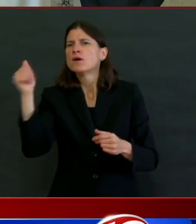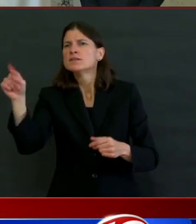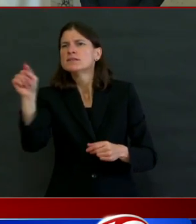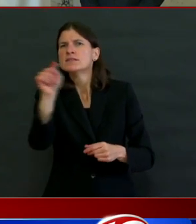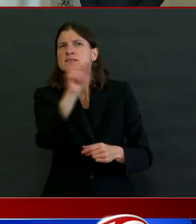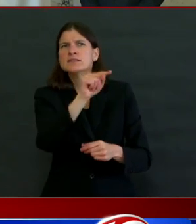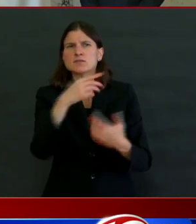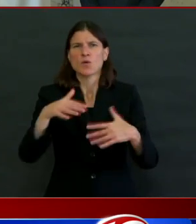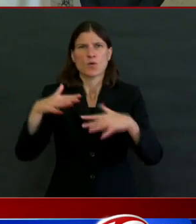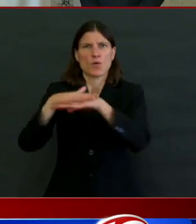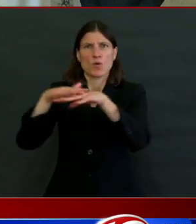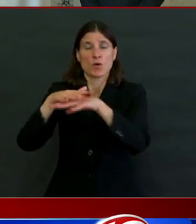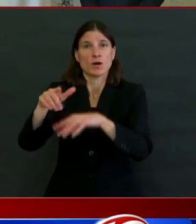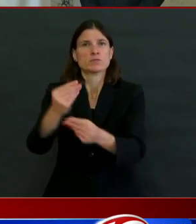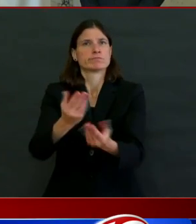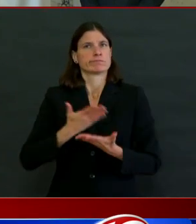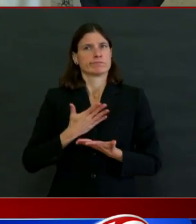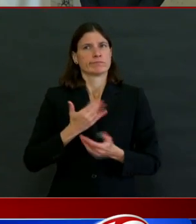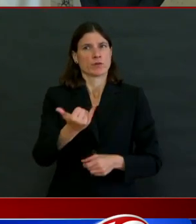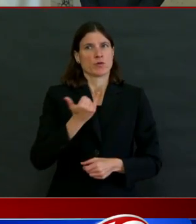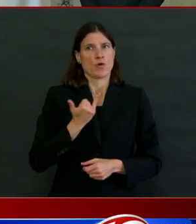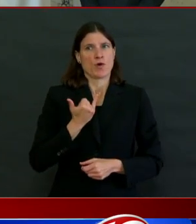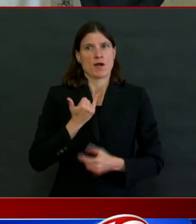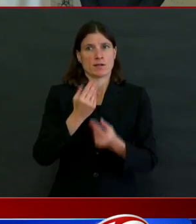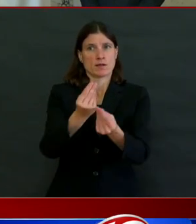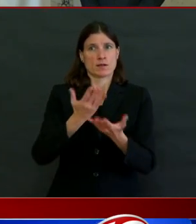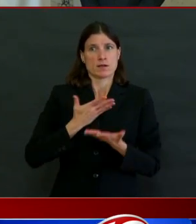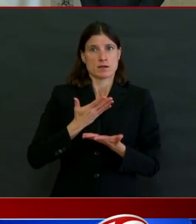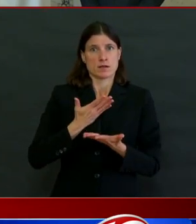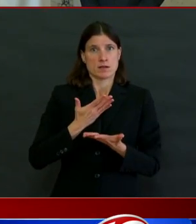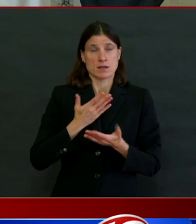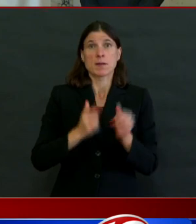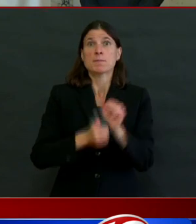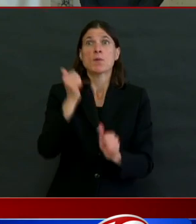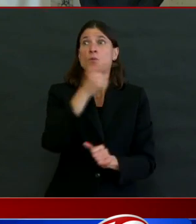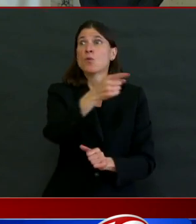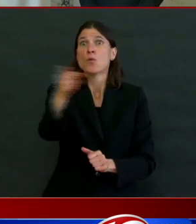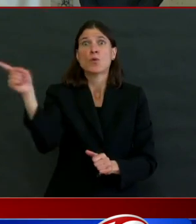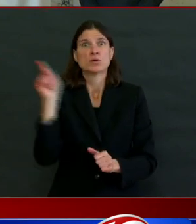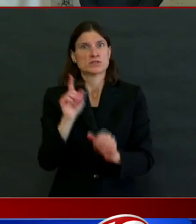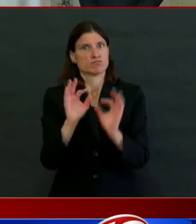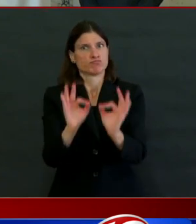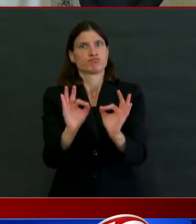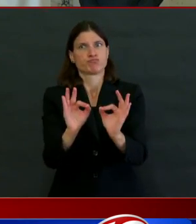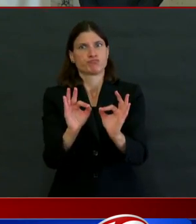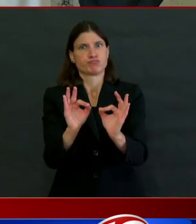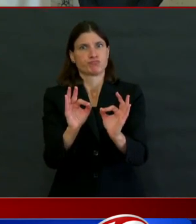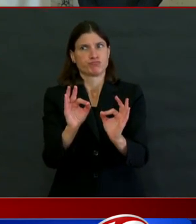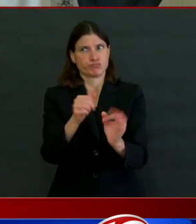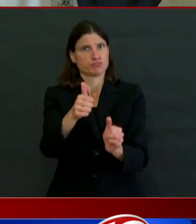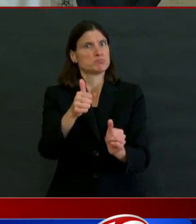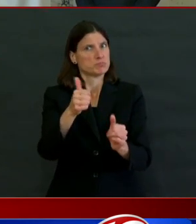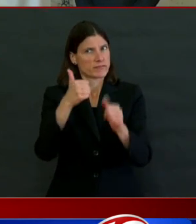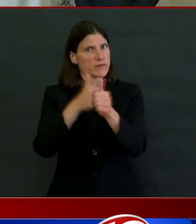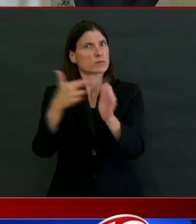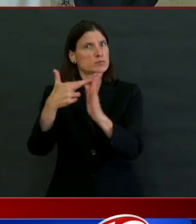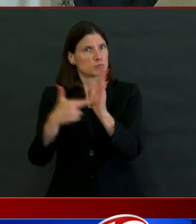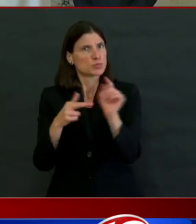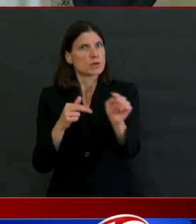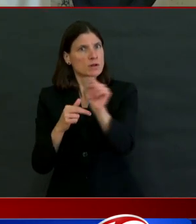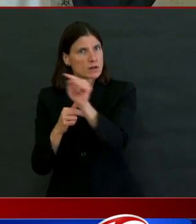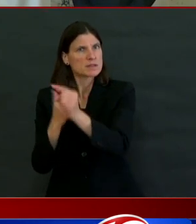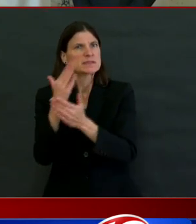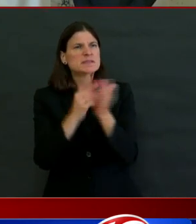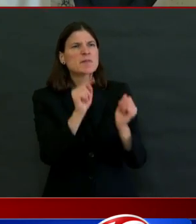many, many retailers are doing exactly what we've asked, checking people in, a lot of them have done the one